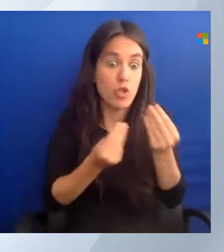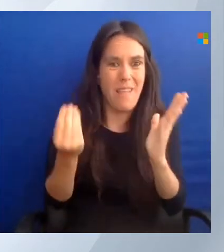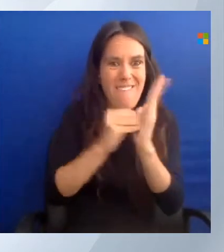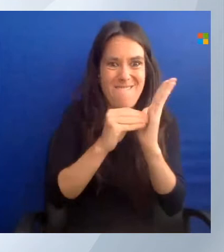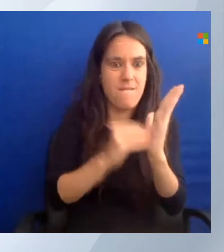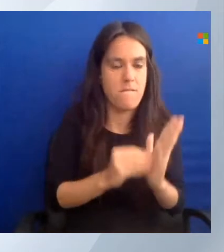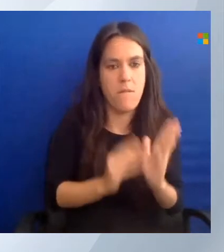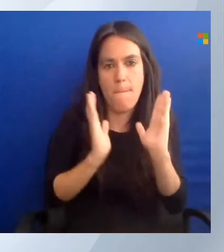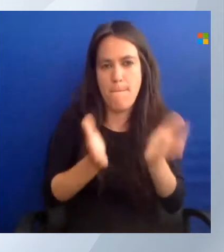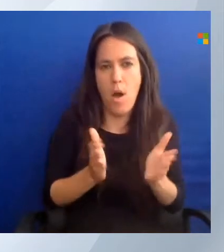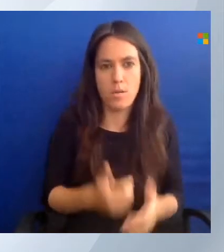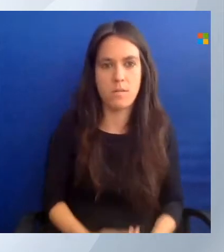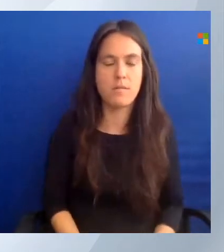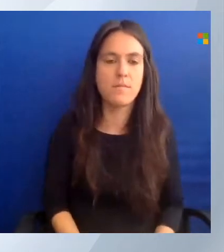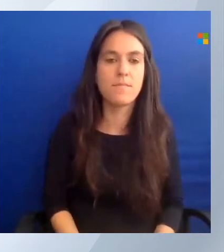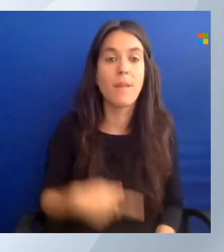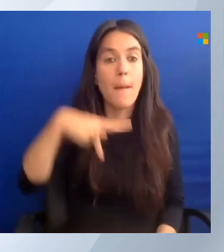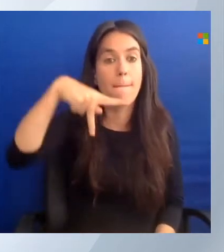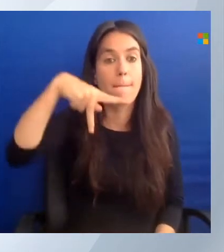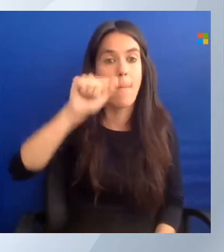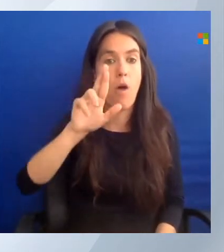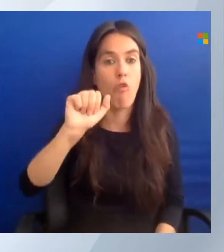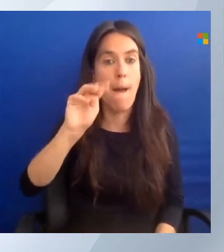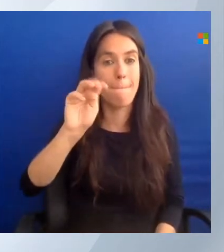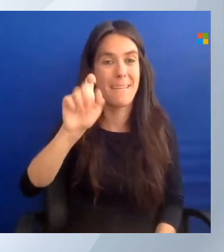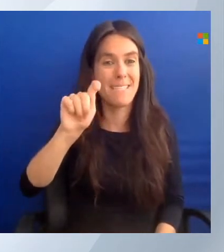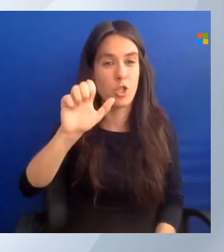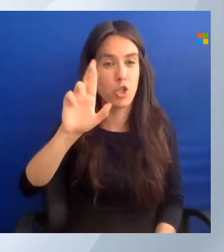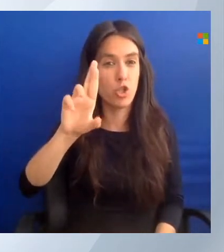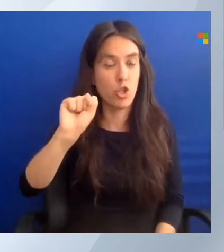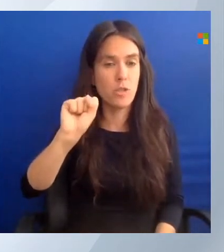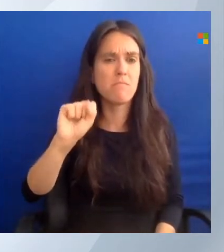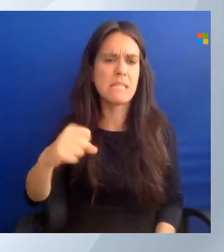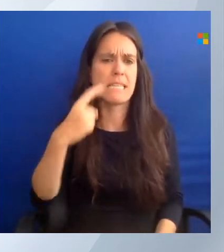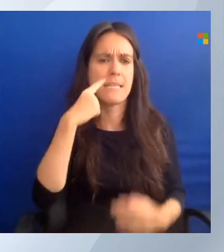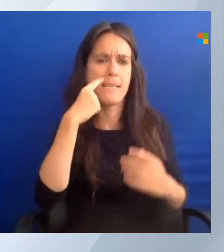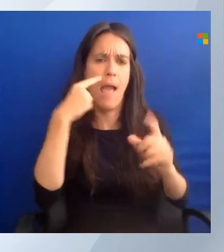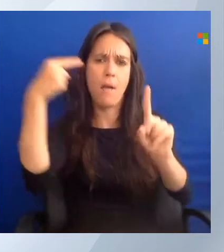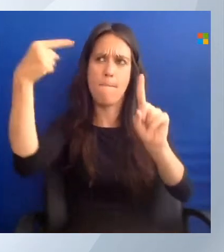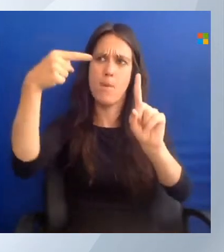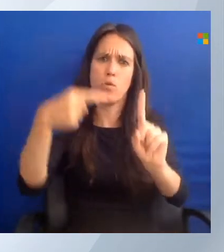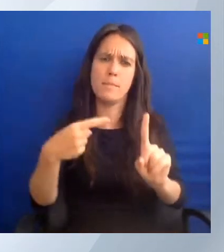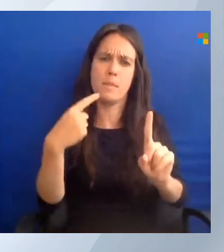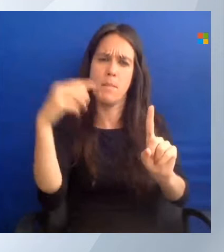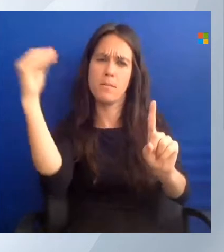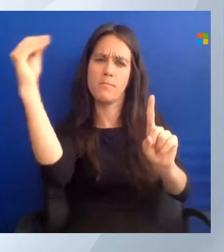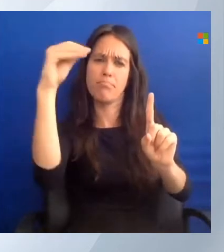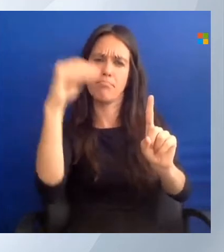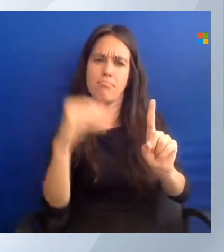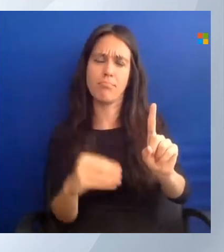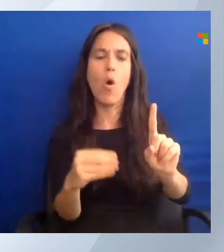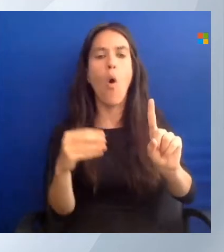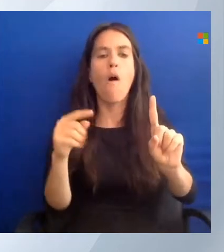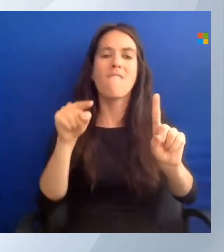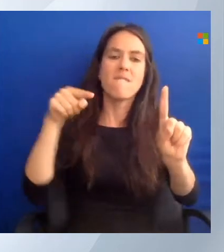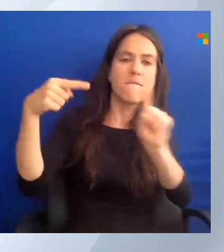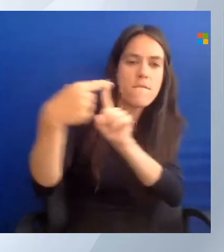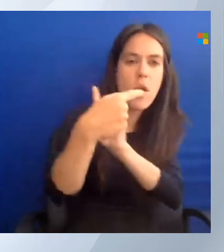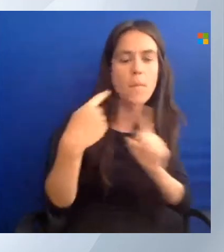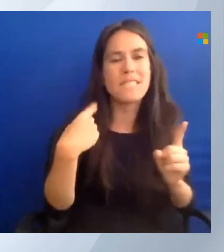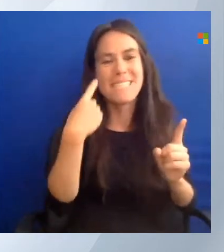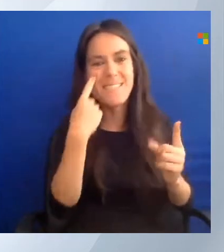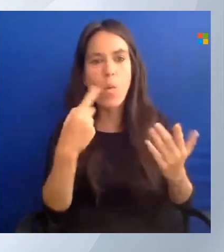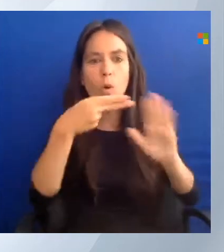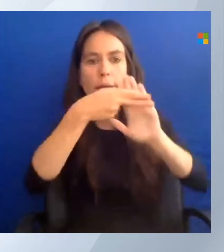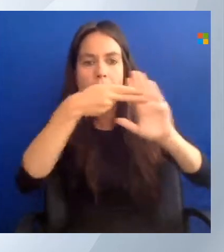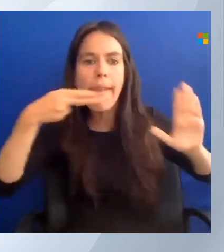parameters and variables you can use to make your templates more flexible. So for example, the name of a resource could be